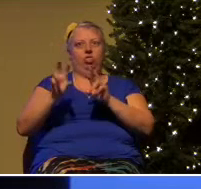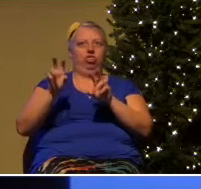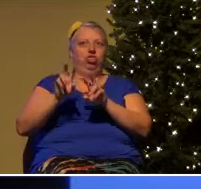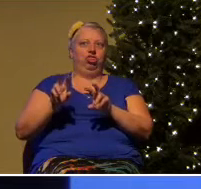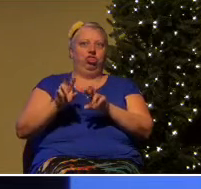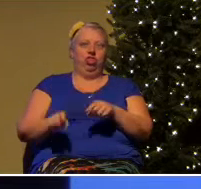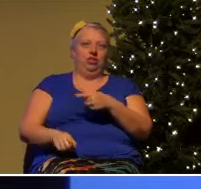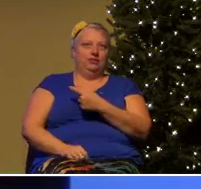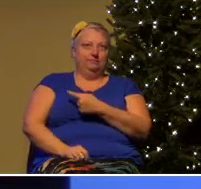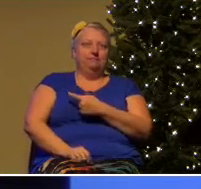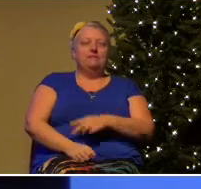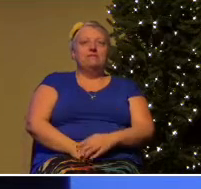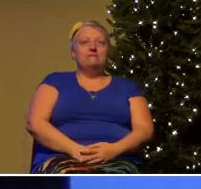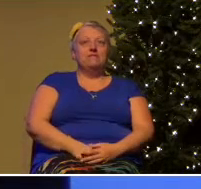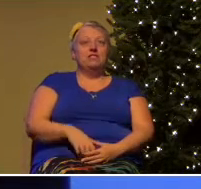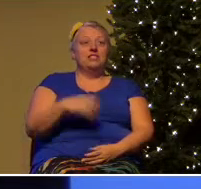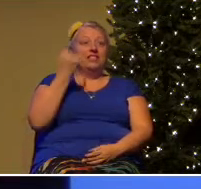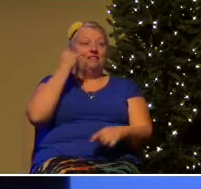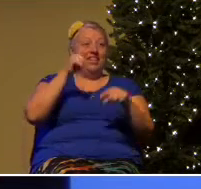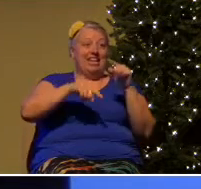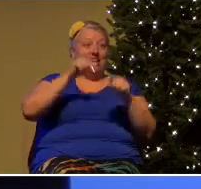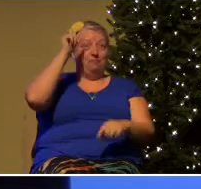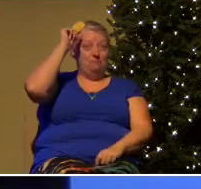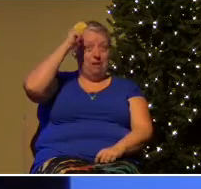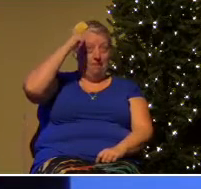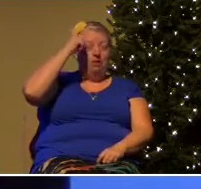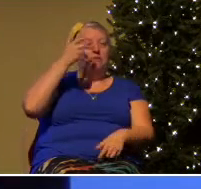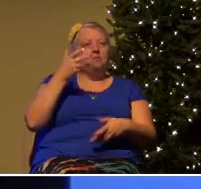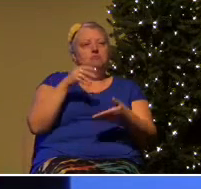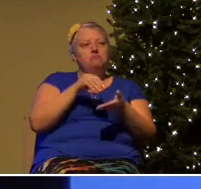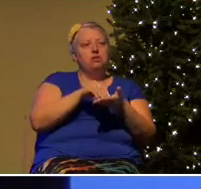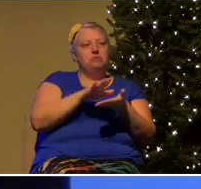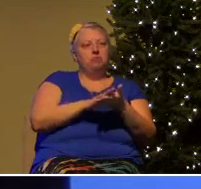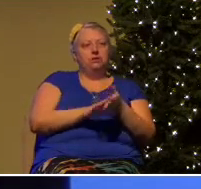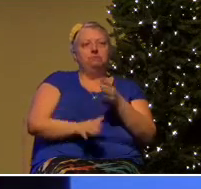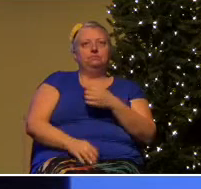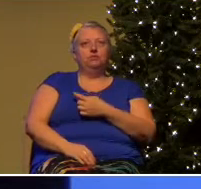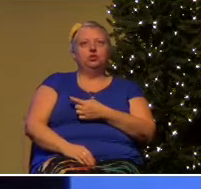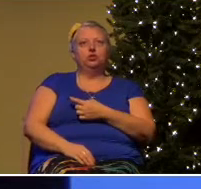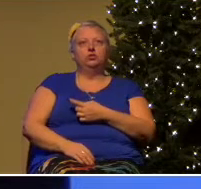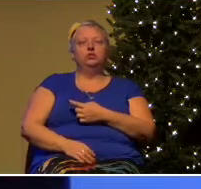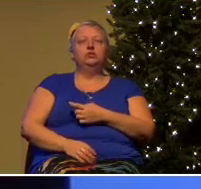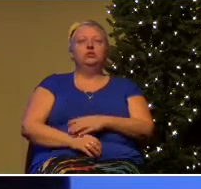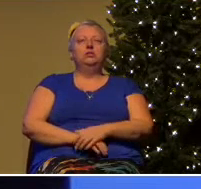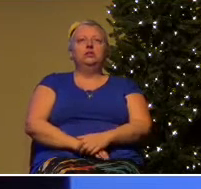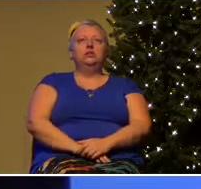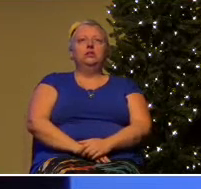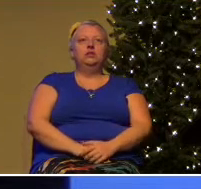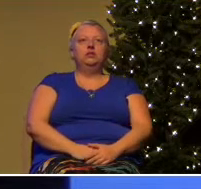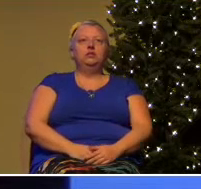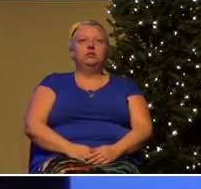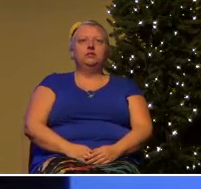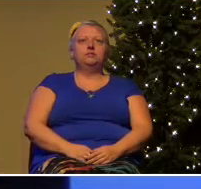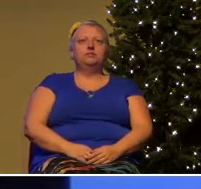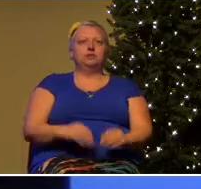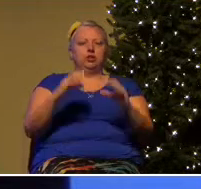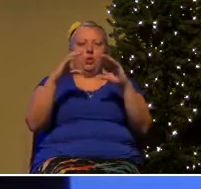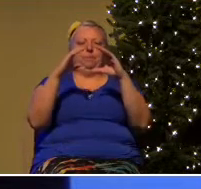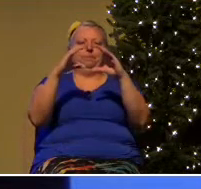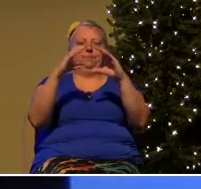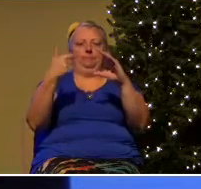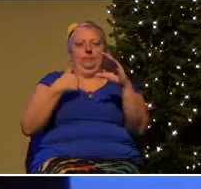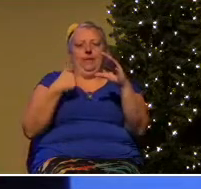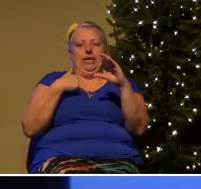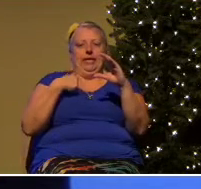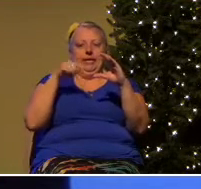If you can't remember this, you might want to write this down. But start with, here you are. Now, who are the people in your